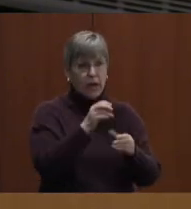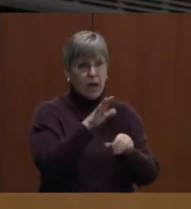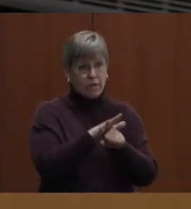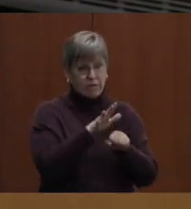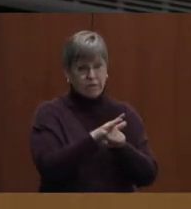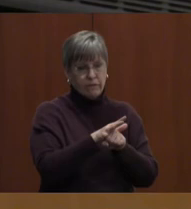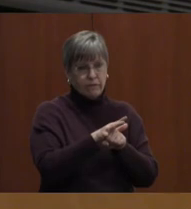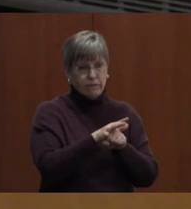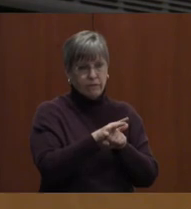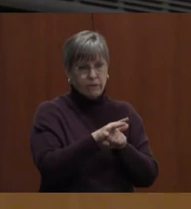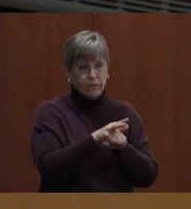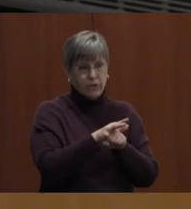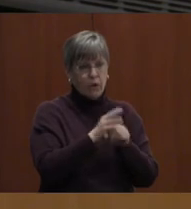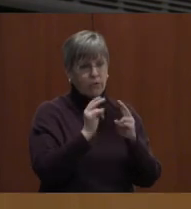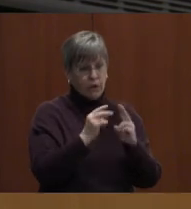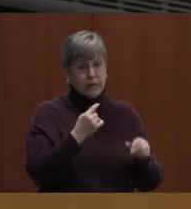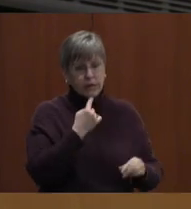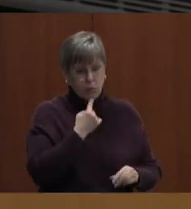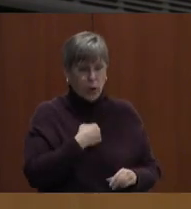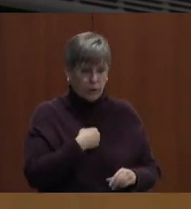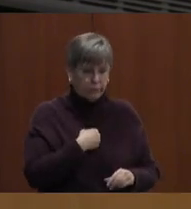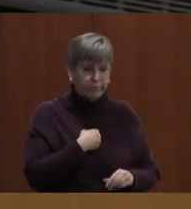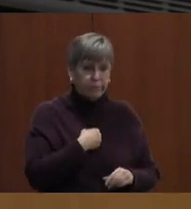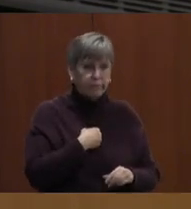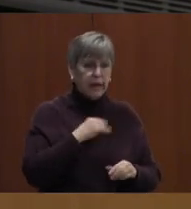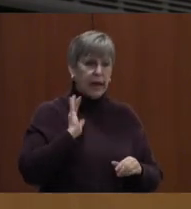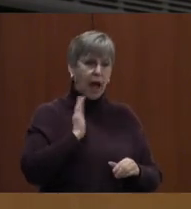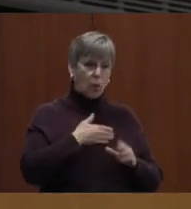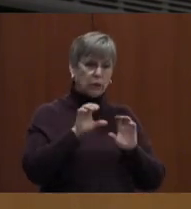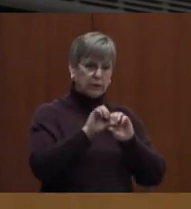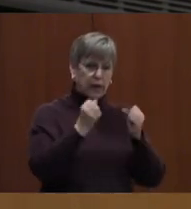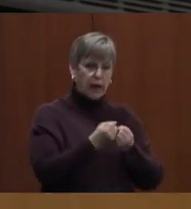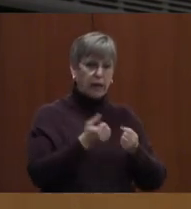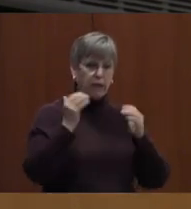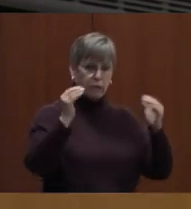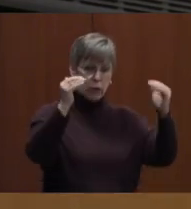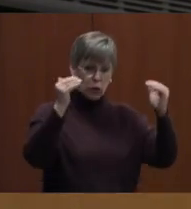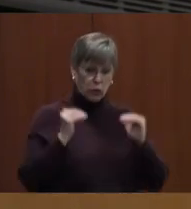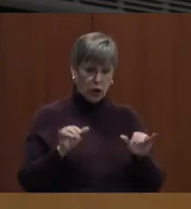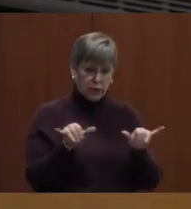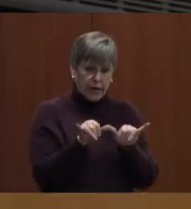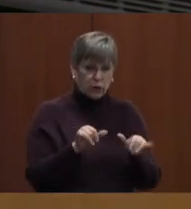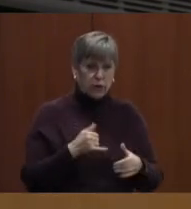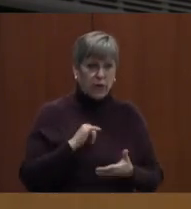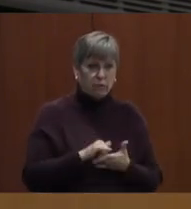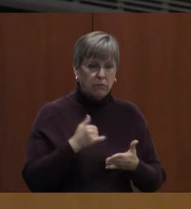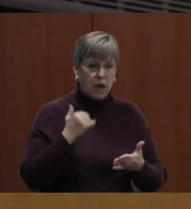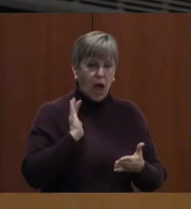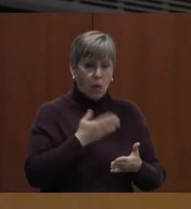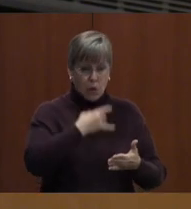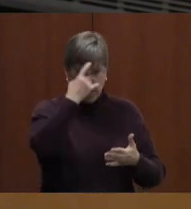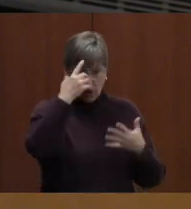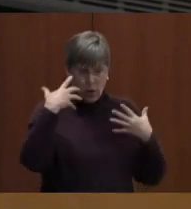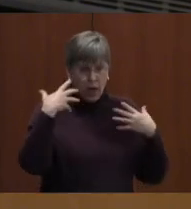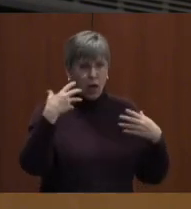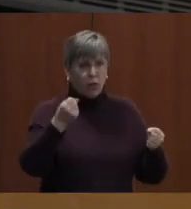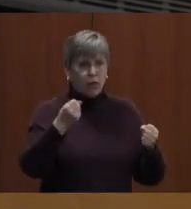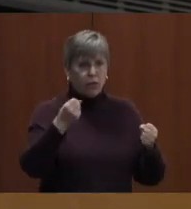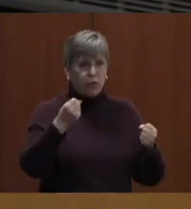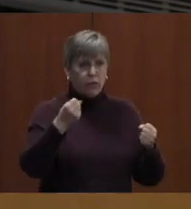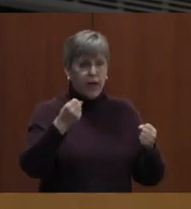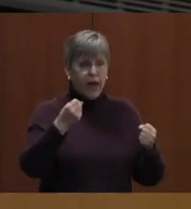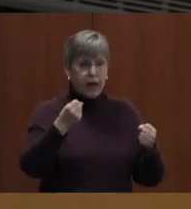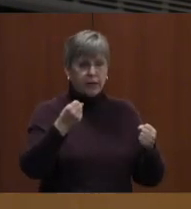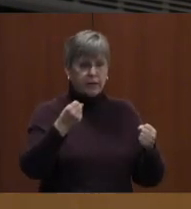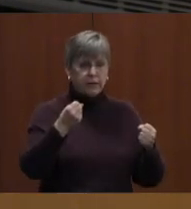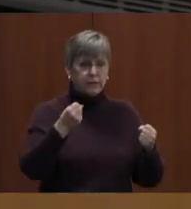So just very disappointed in our society that we have lowered ourselves, that our mental health has gotten